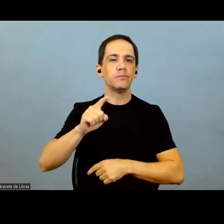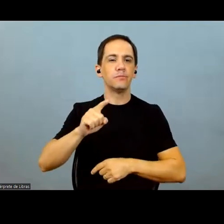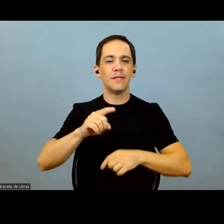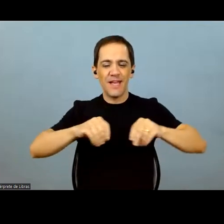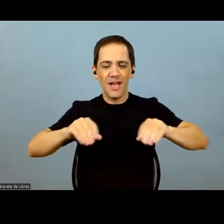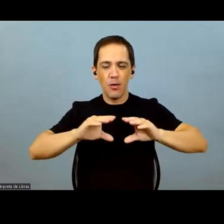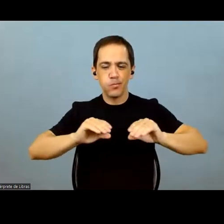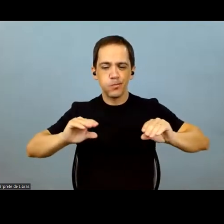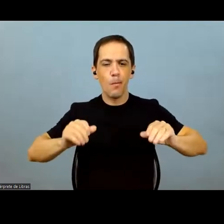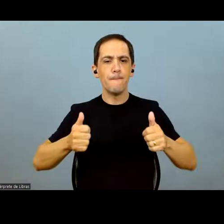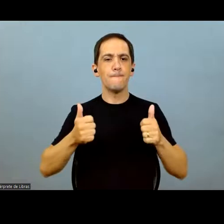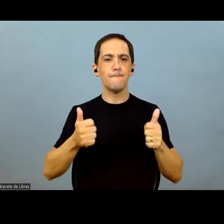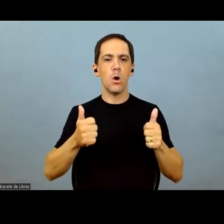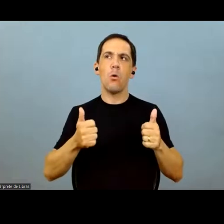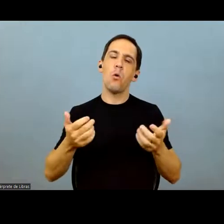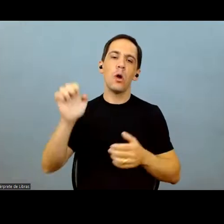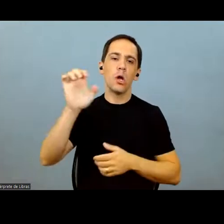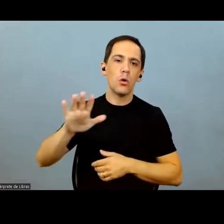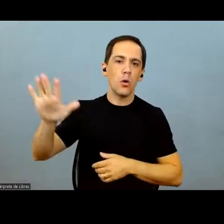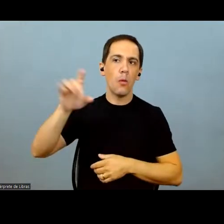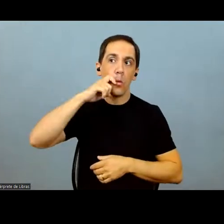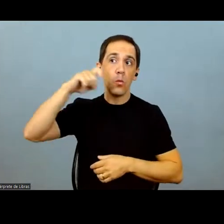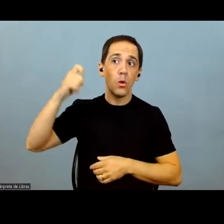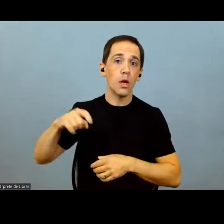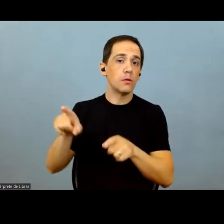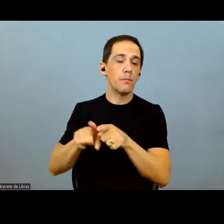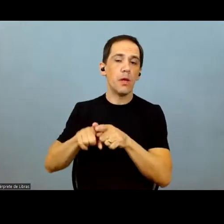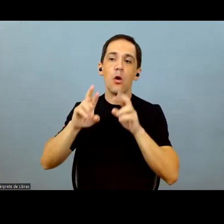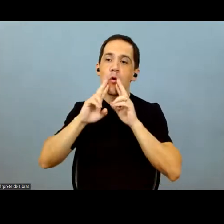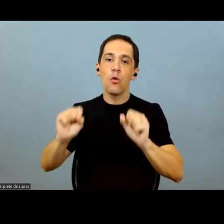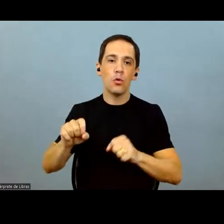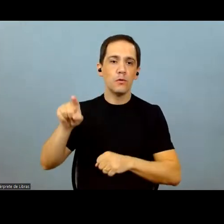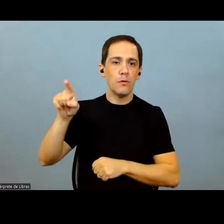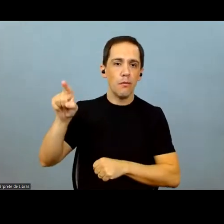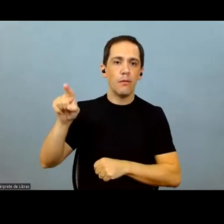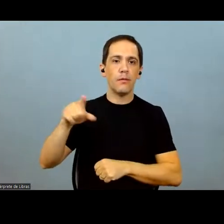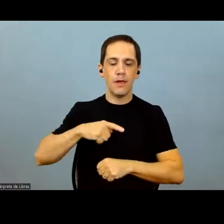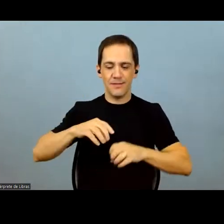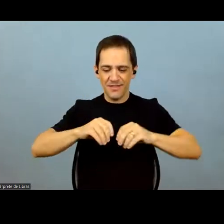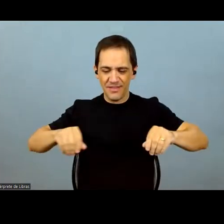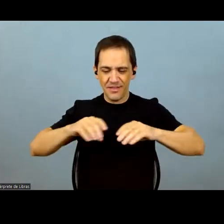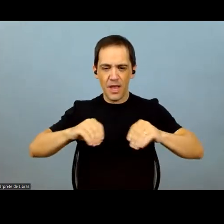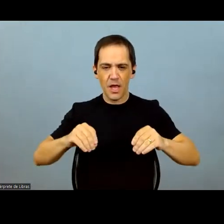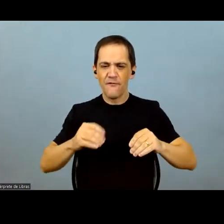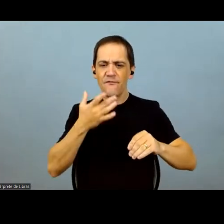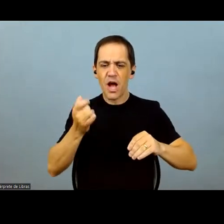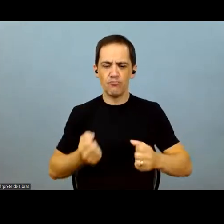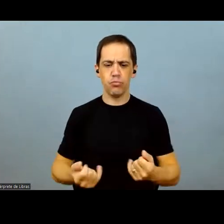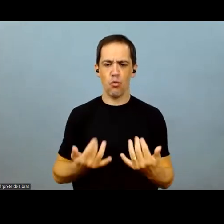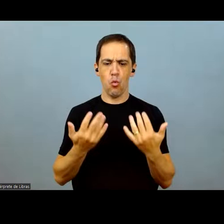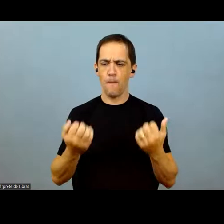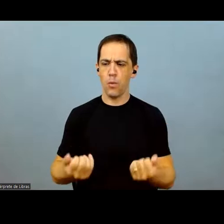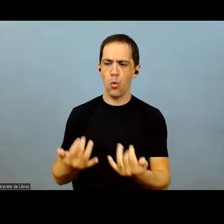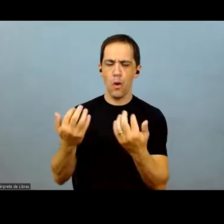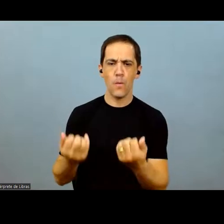It's not the same as countries like Argentina and the United States or even Russia and the Ukraine, where the